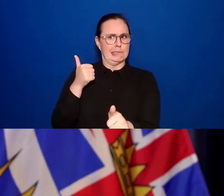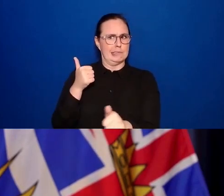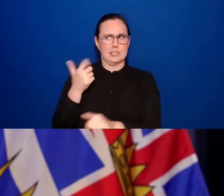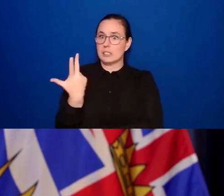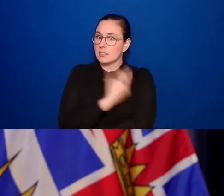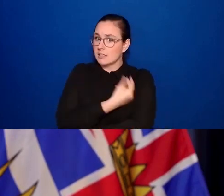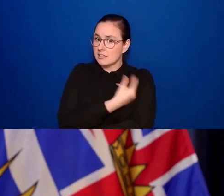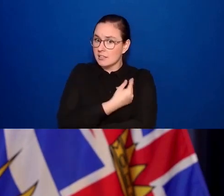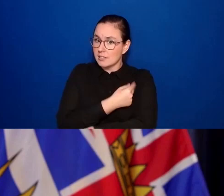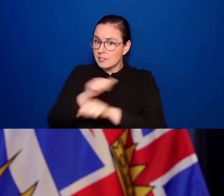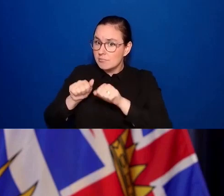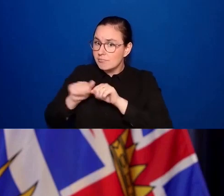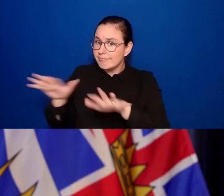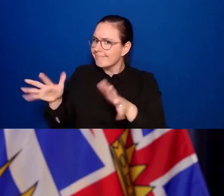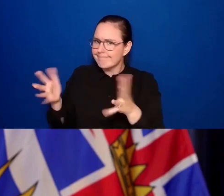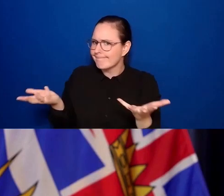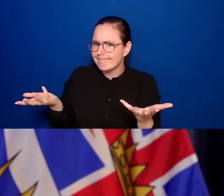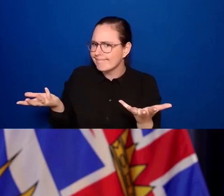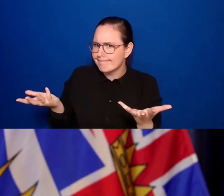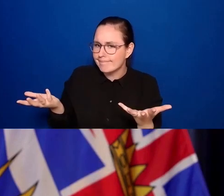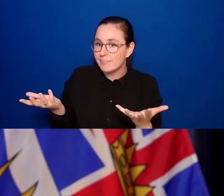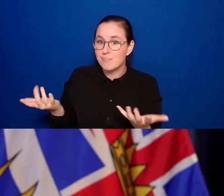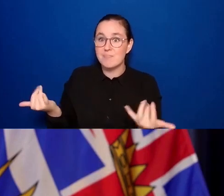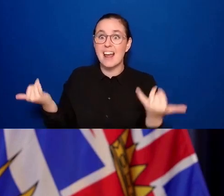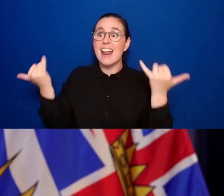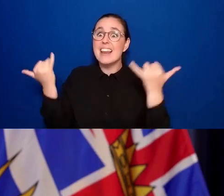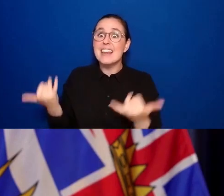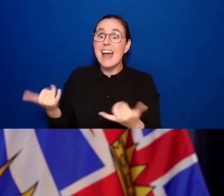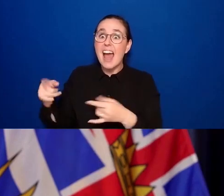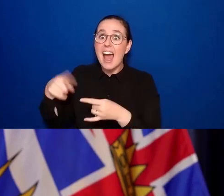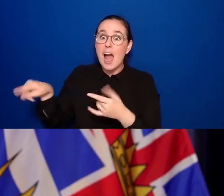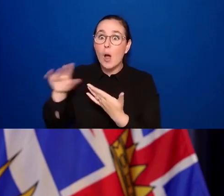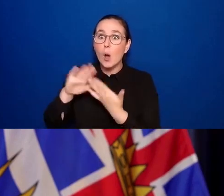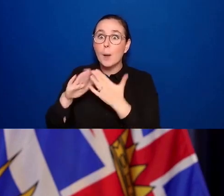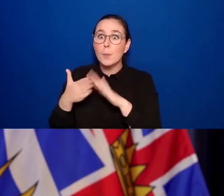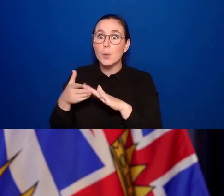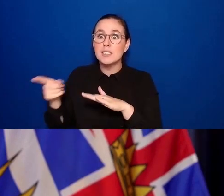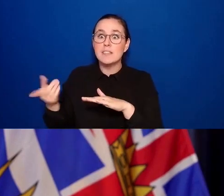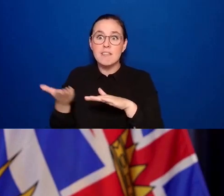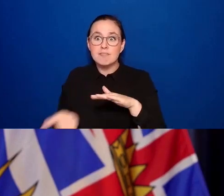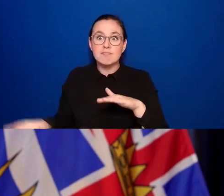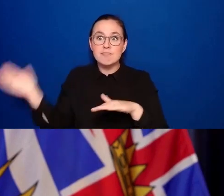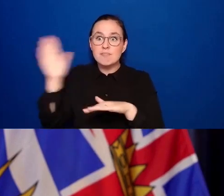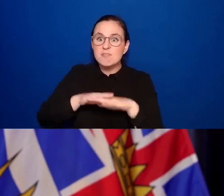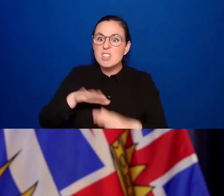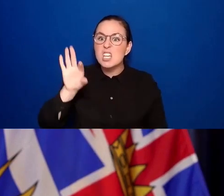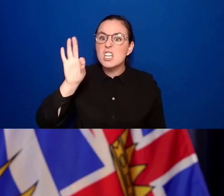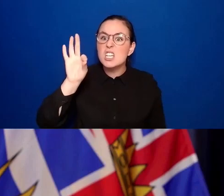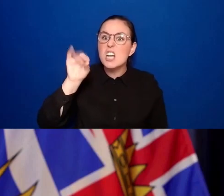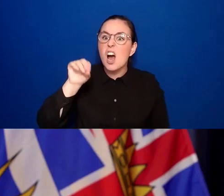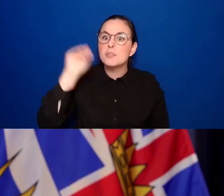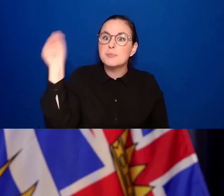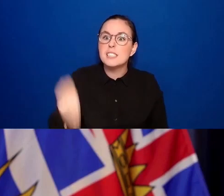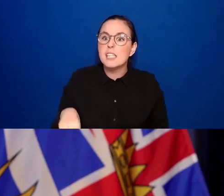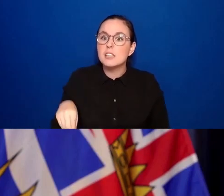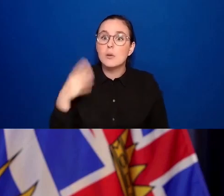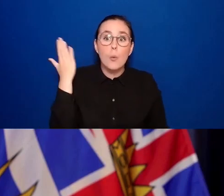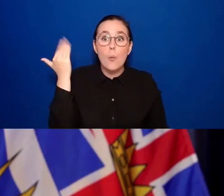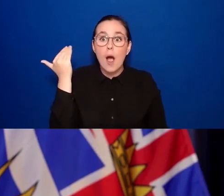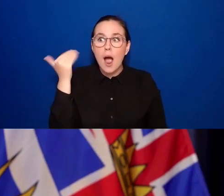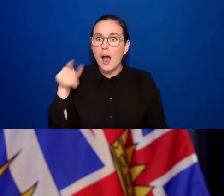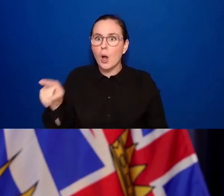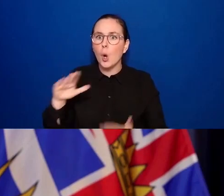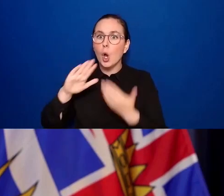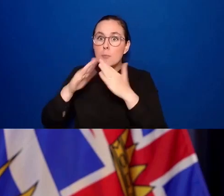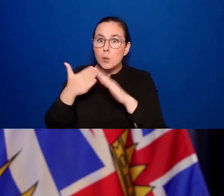Richmond City Centre is now vaccinated at 90% because of a lot of these kinds of efforts reaching out in the community.